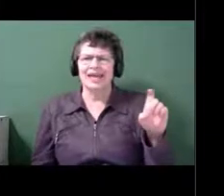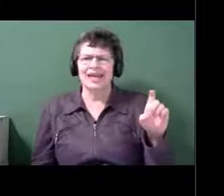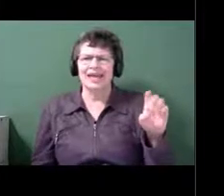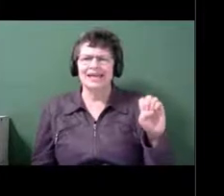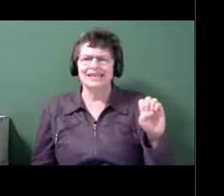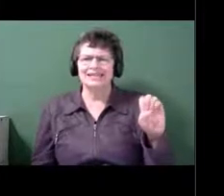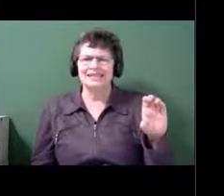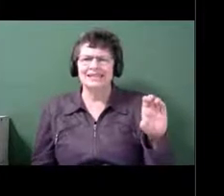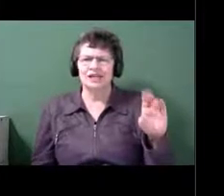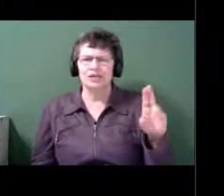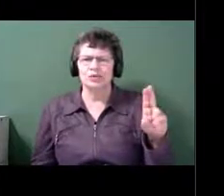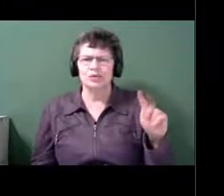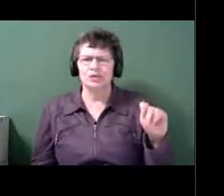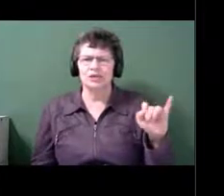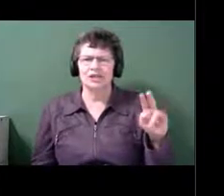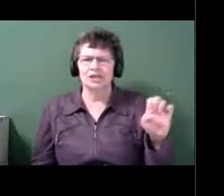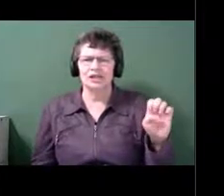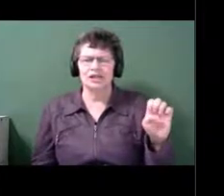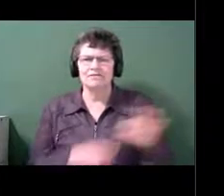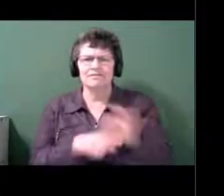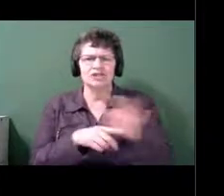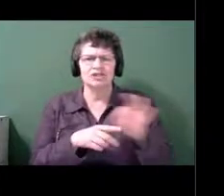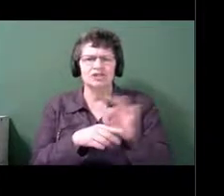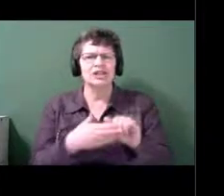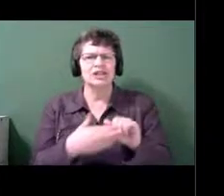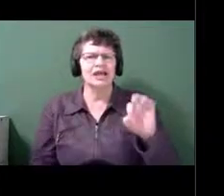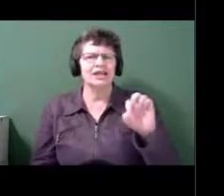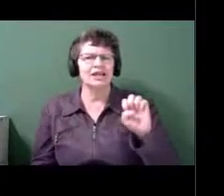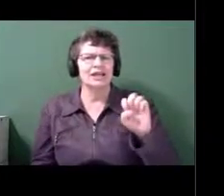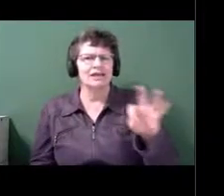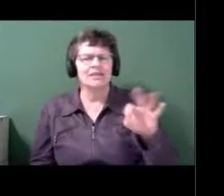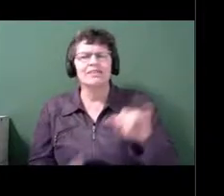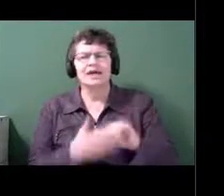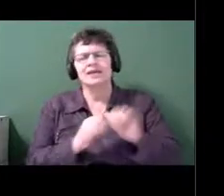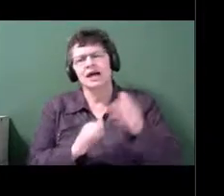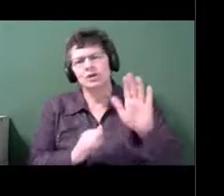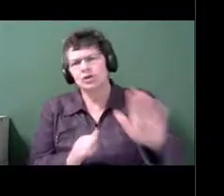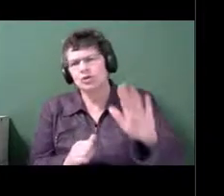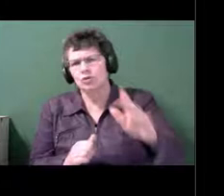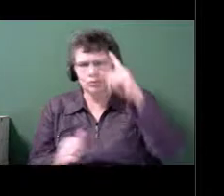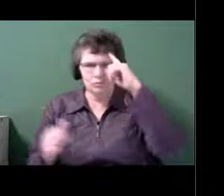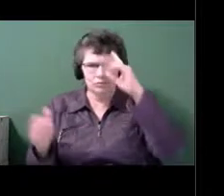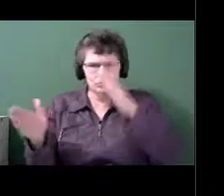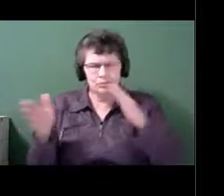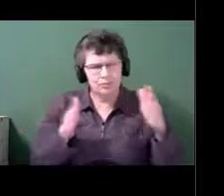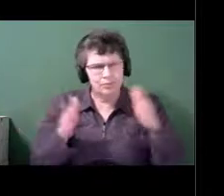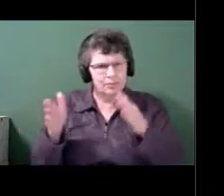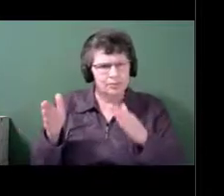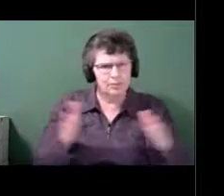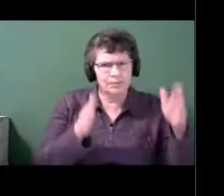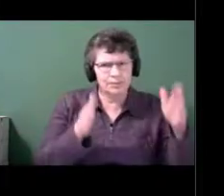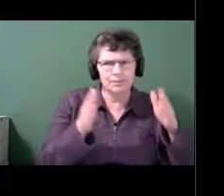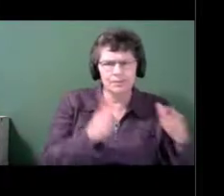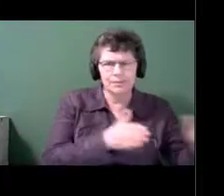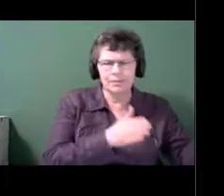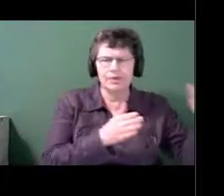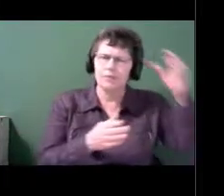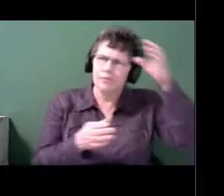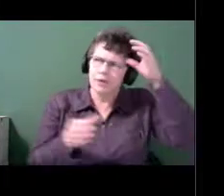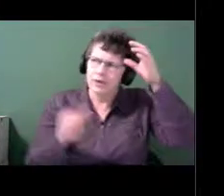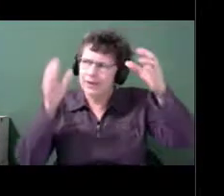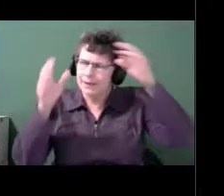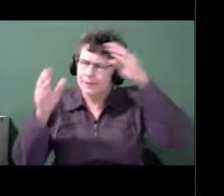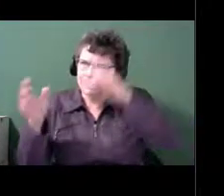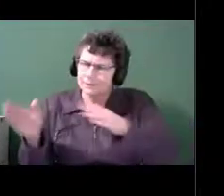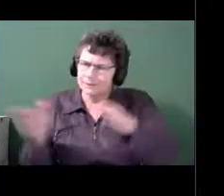is another really important part of cognition that is affected when you have dementia. We also looked at general health.